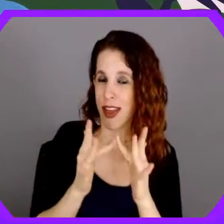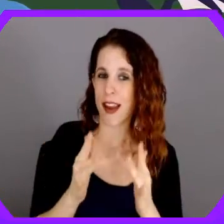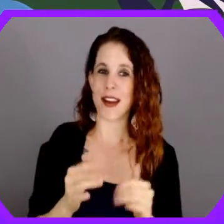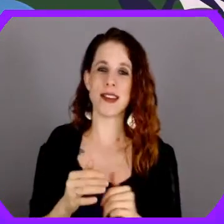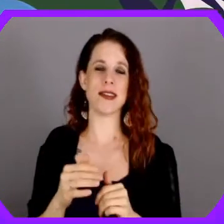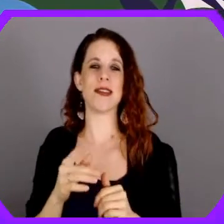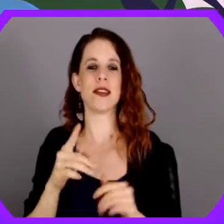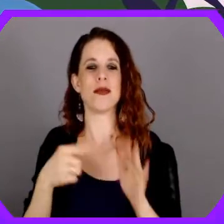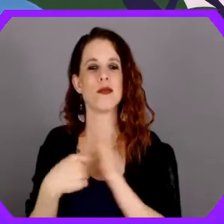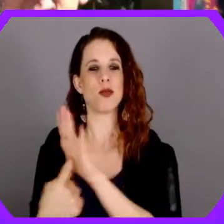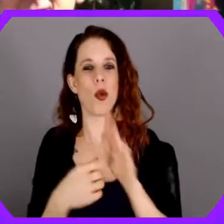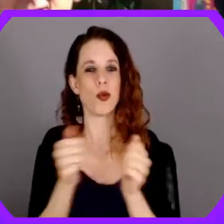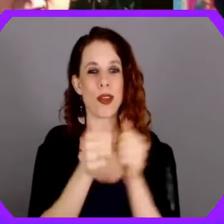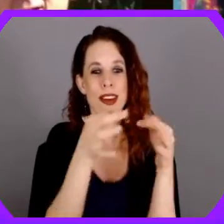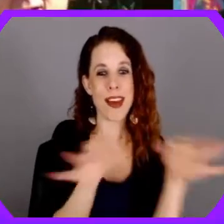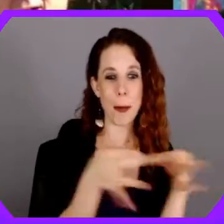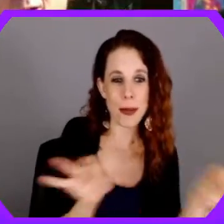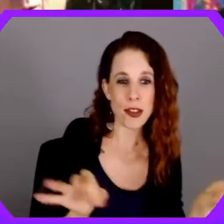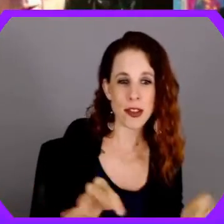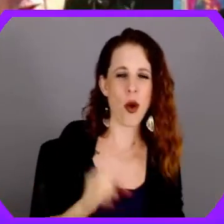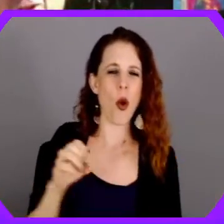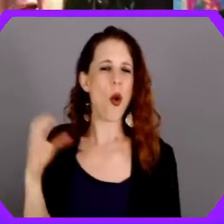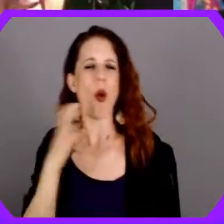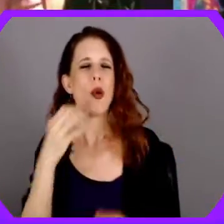Online is presented with captions,